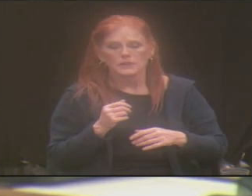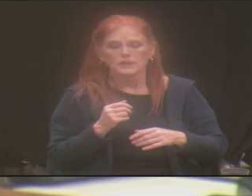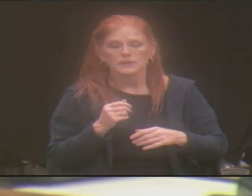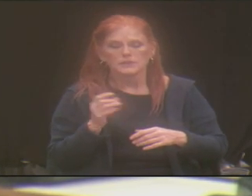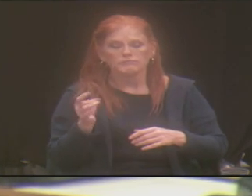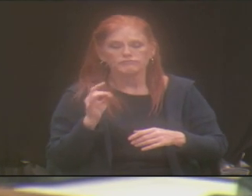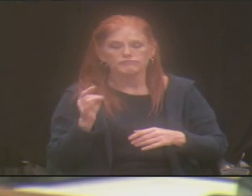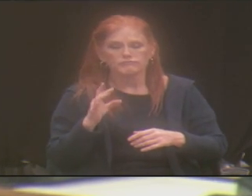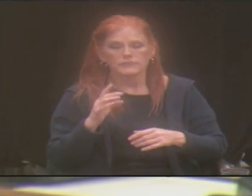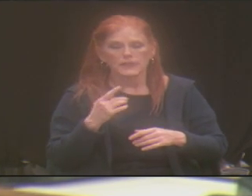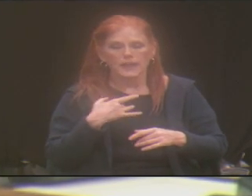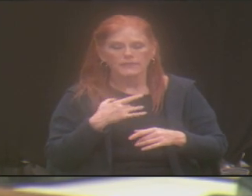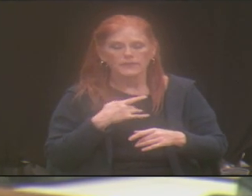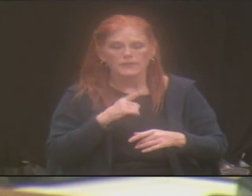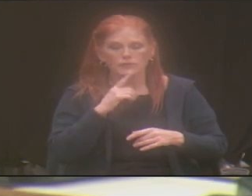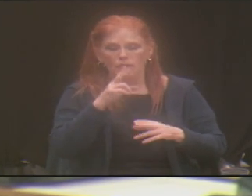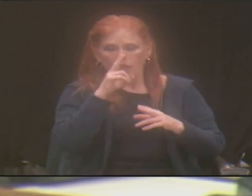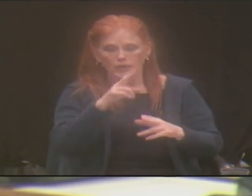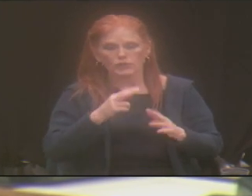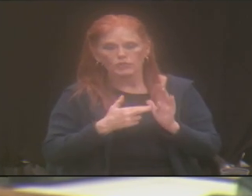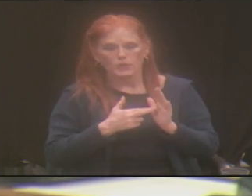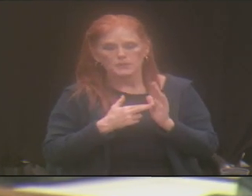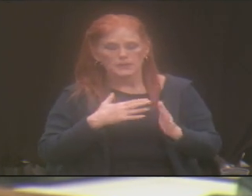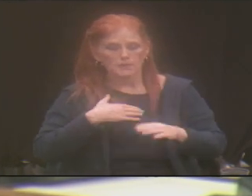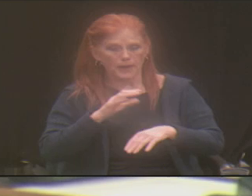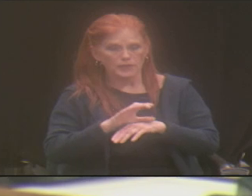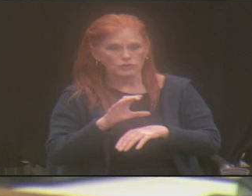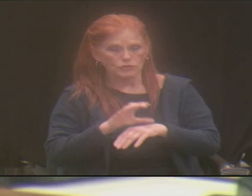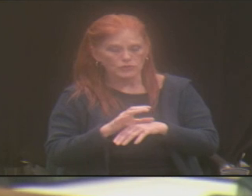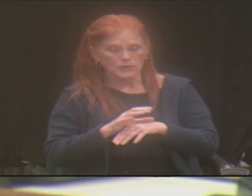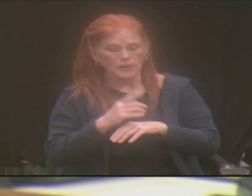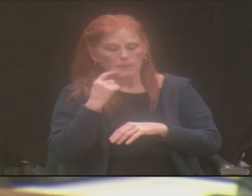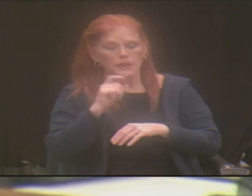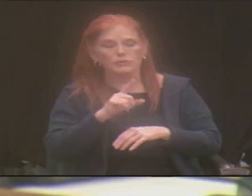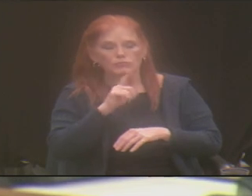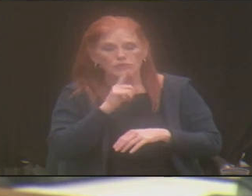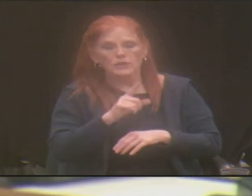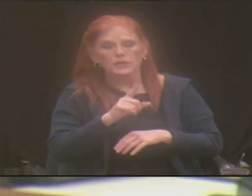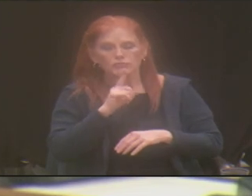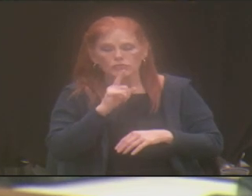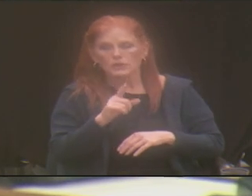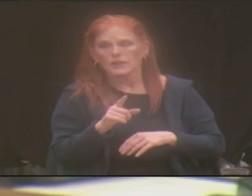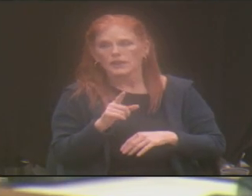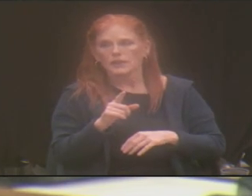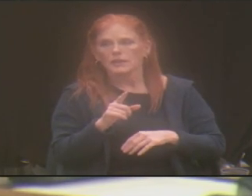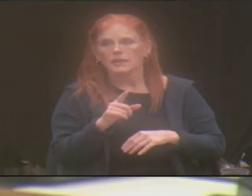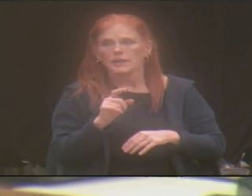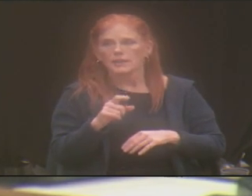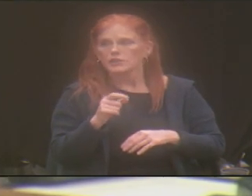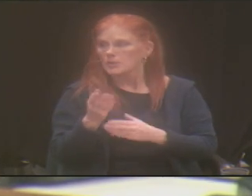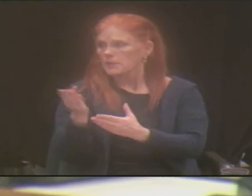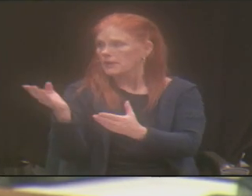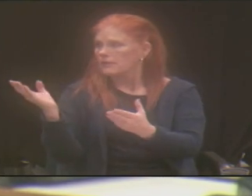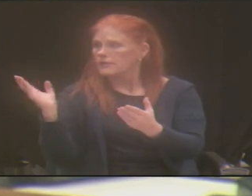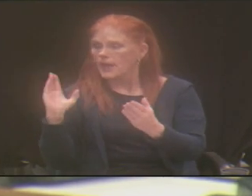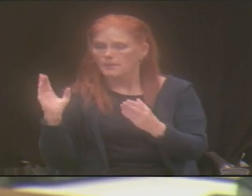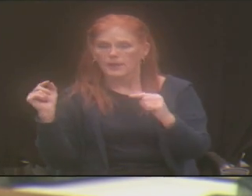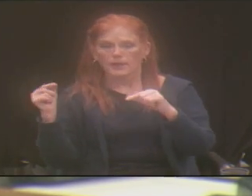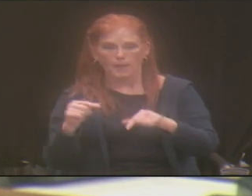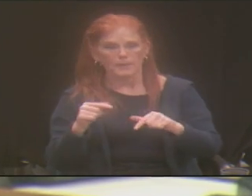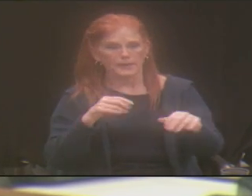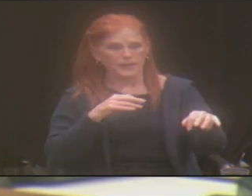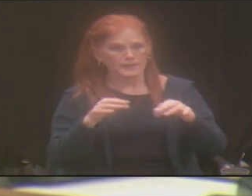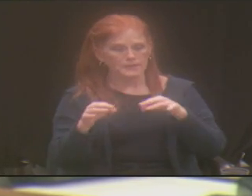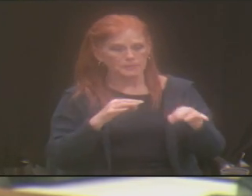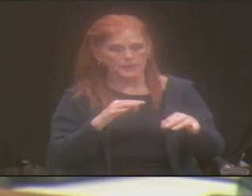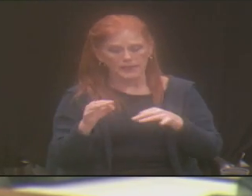honored I am to represent my church because really it should be them here telling you about this because